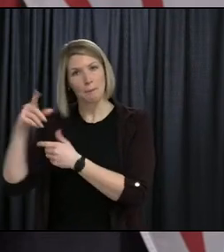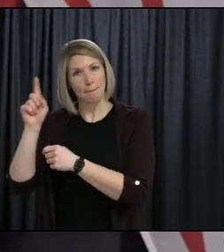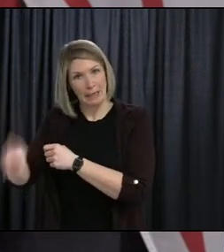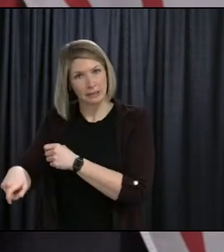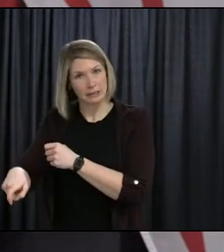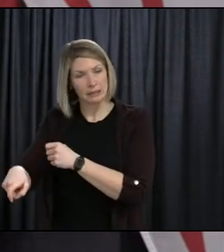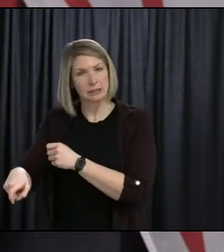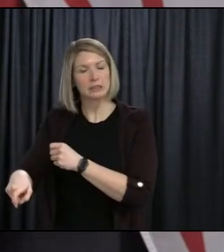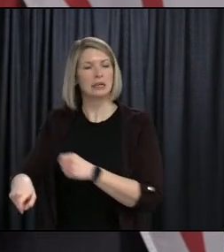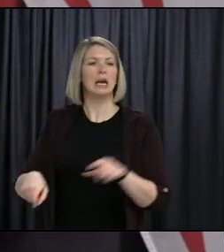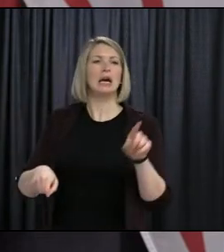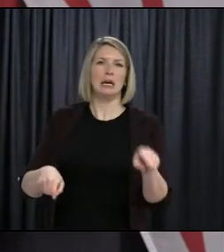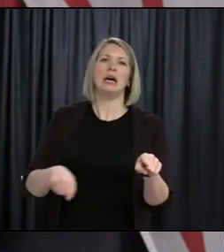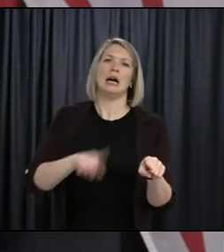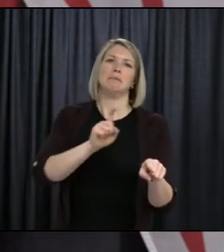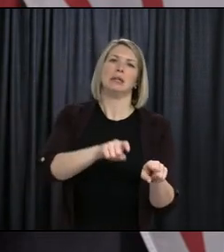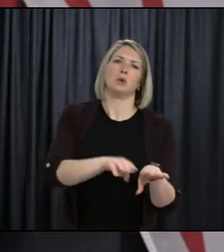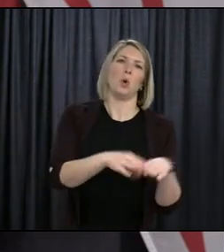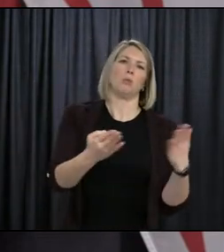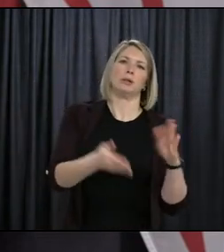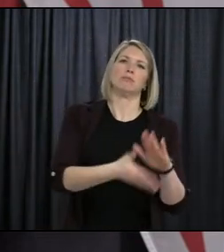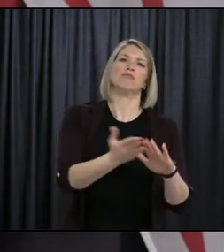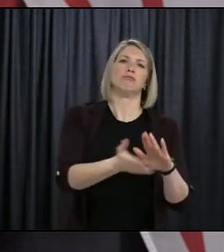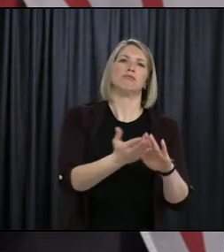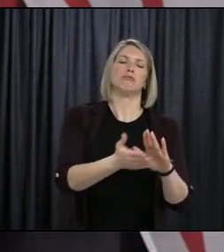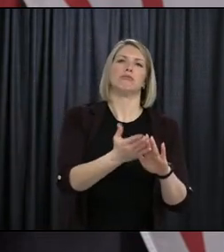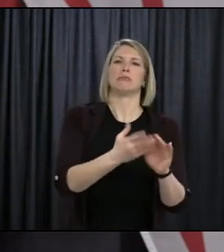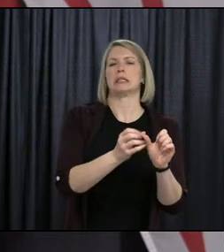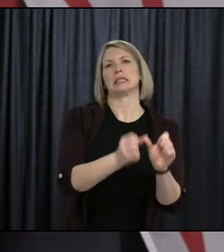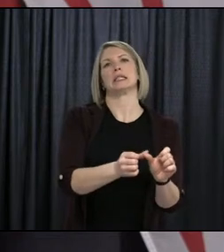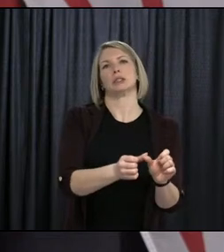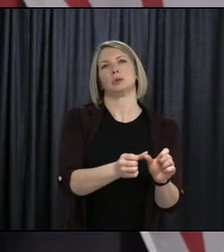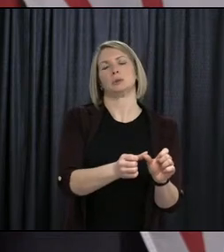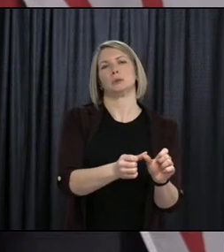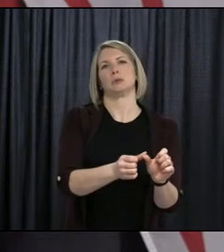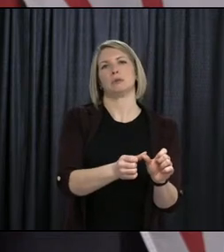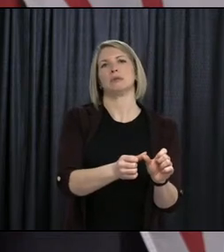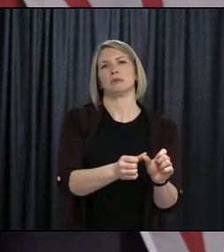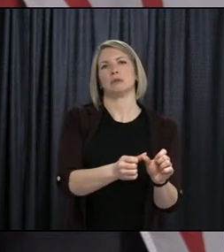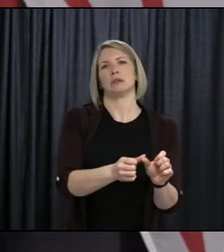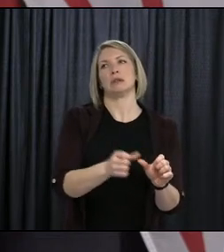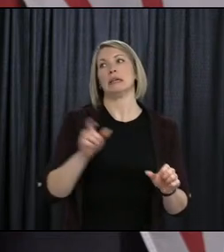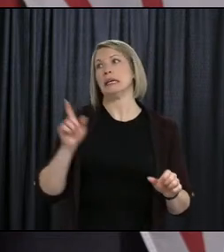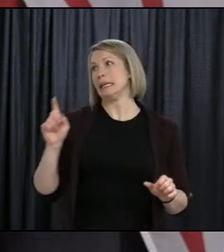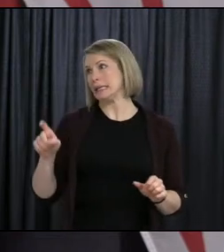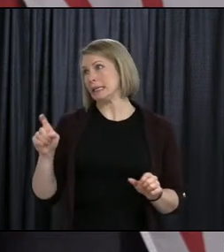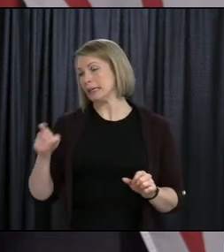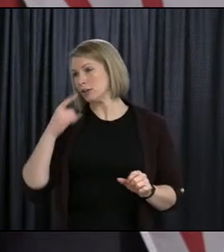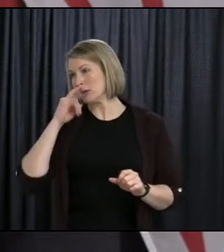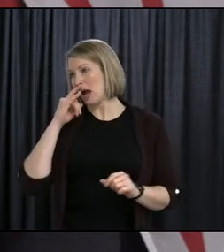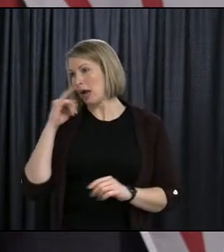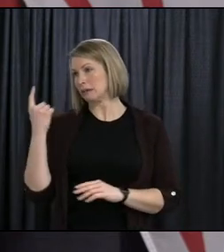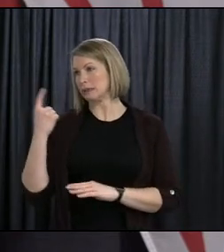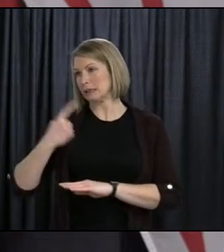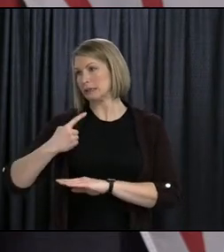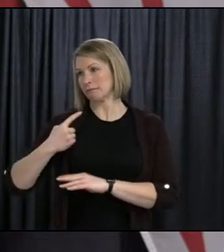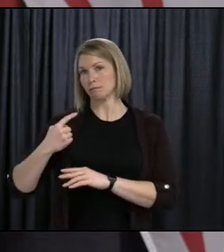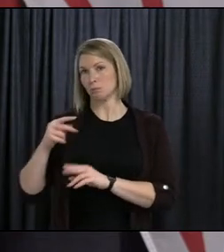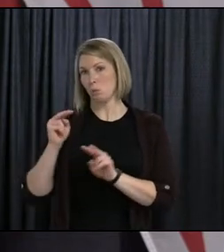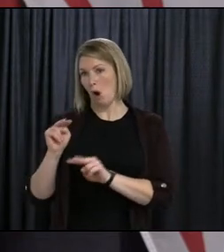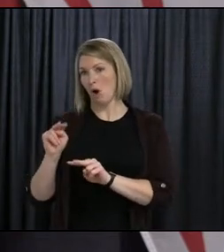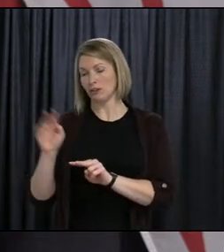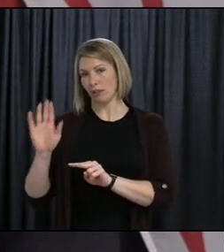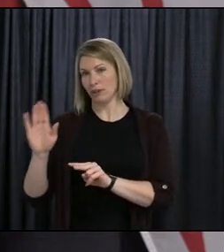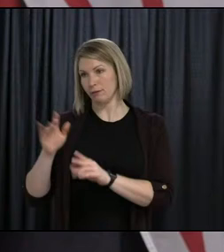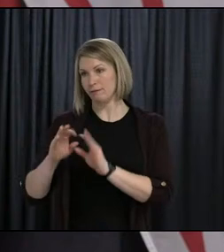We need those essential workers at their workplaces, and if they need childcare, that should not be an impediment to them